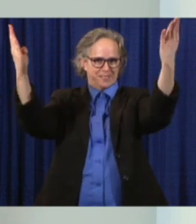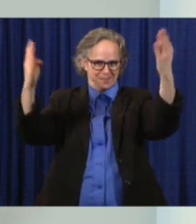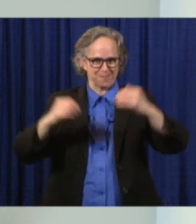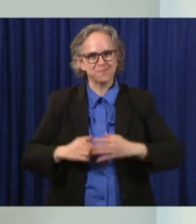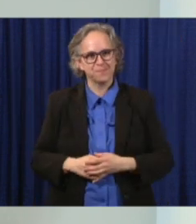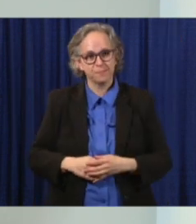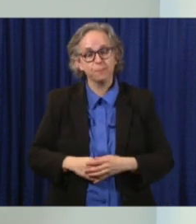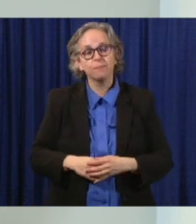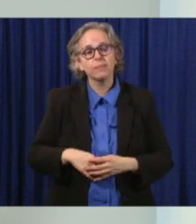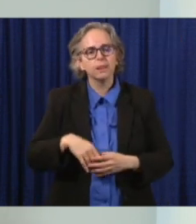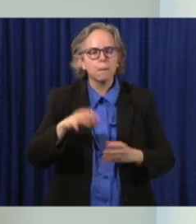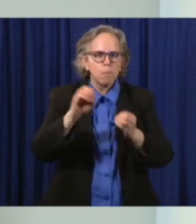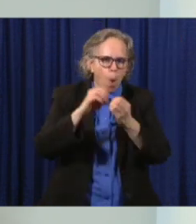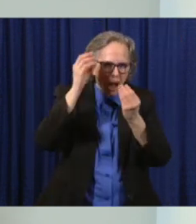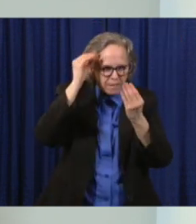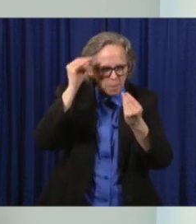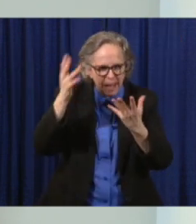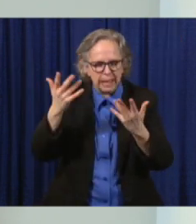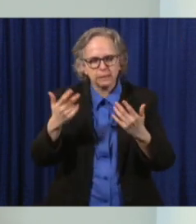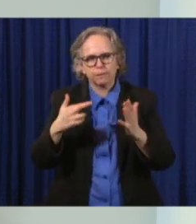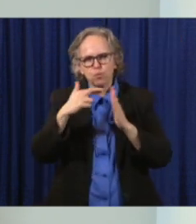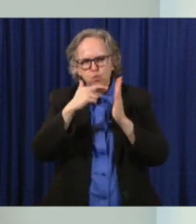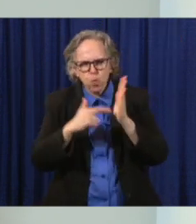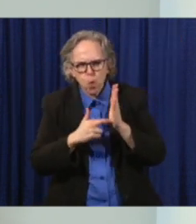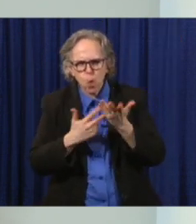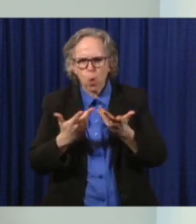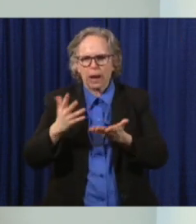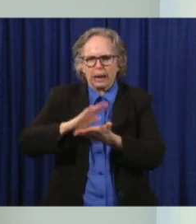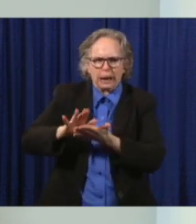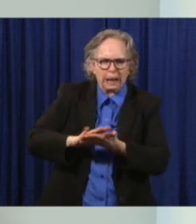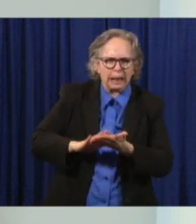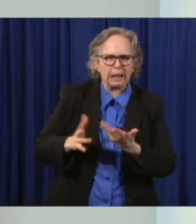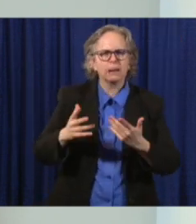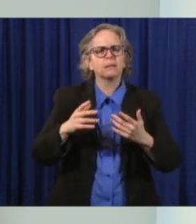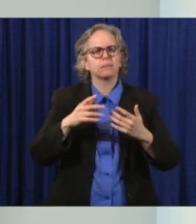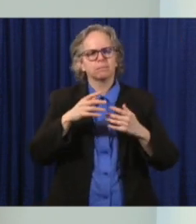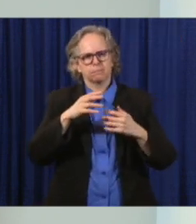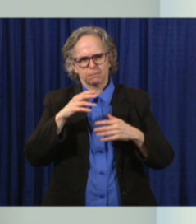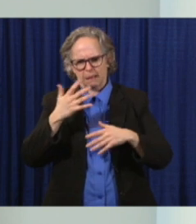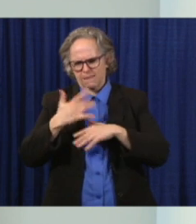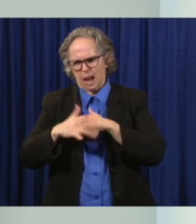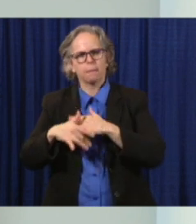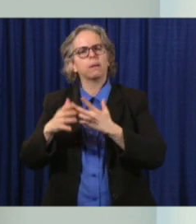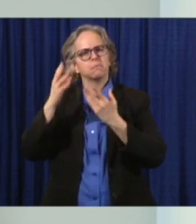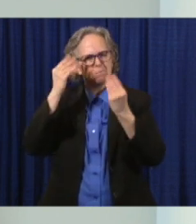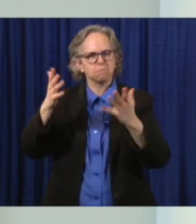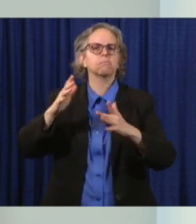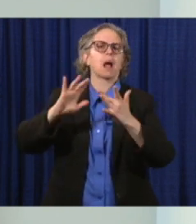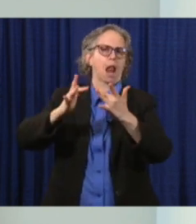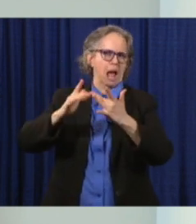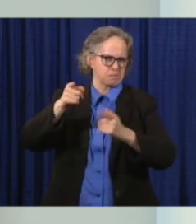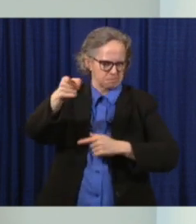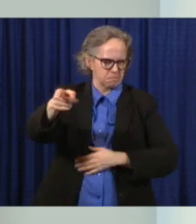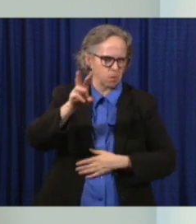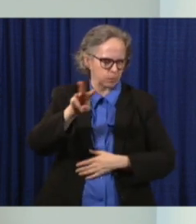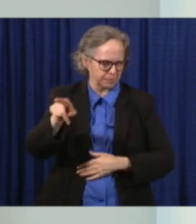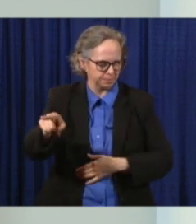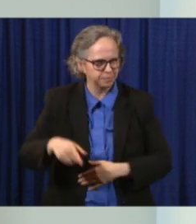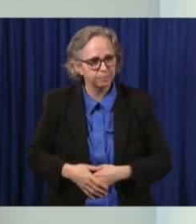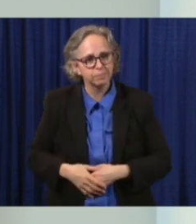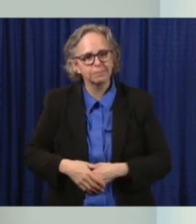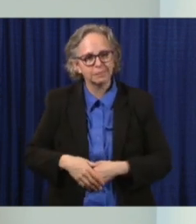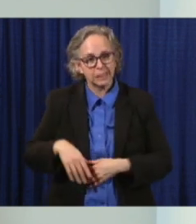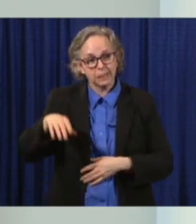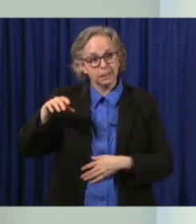those protocols are, cleaning the commonly used areas at those sites. I know that the Ohio Department